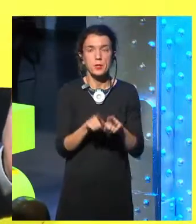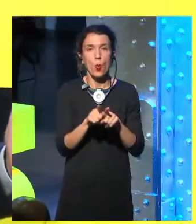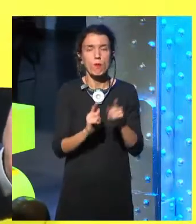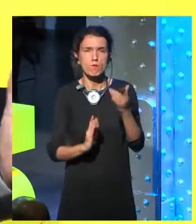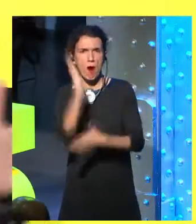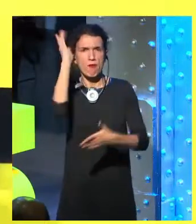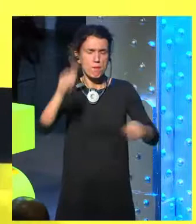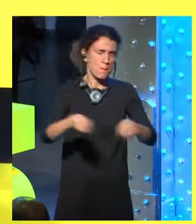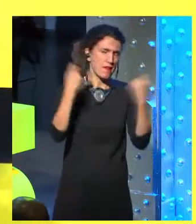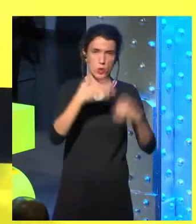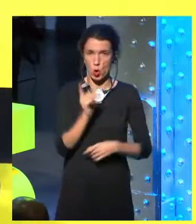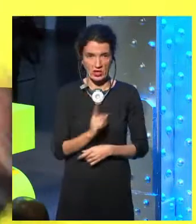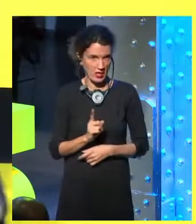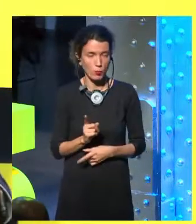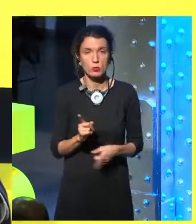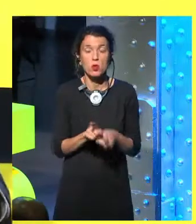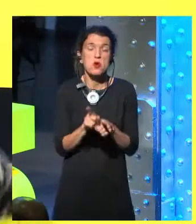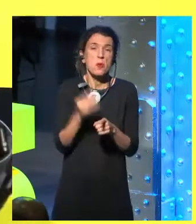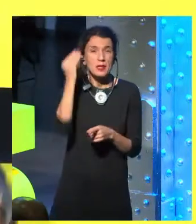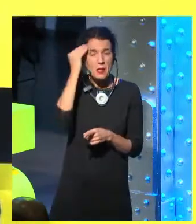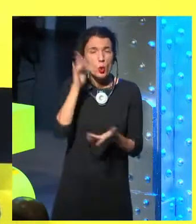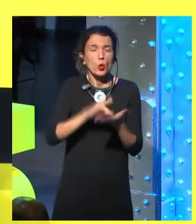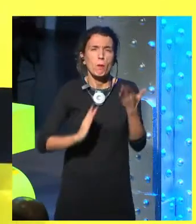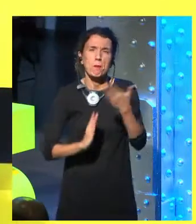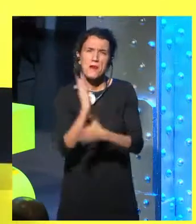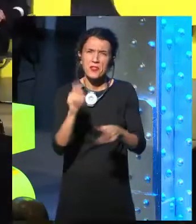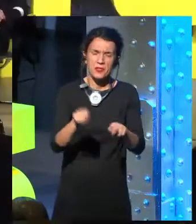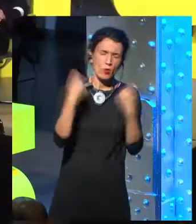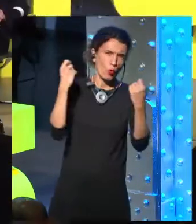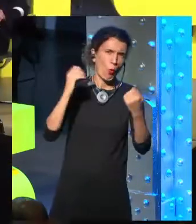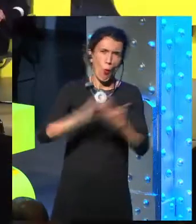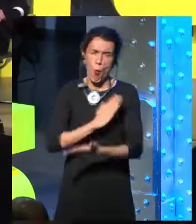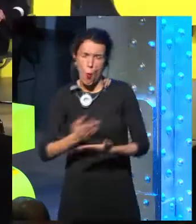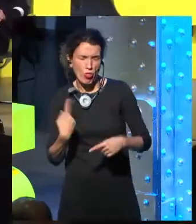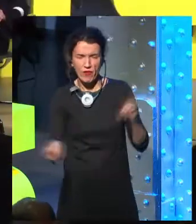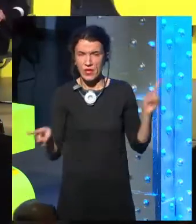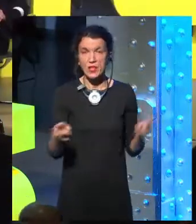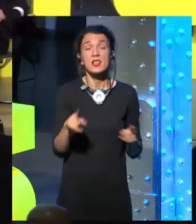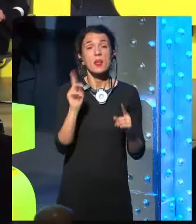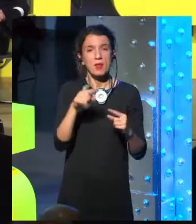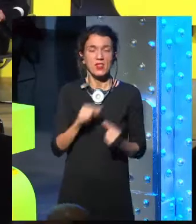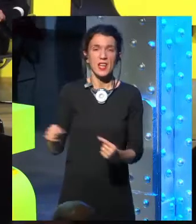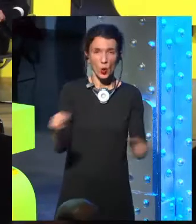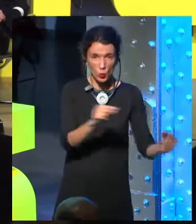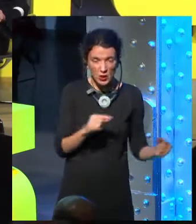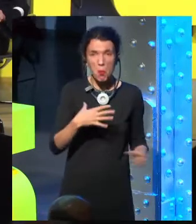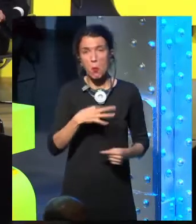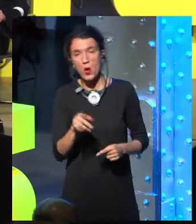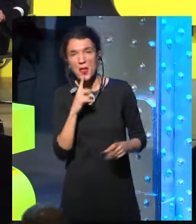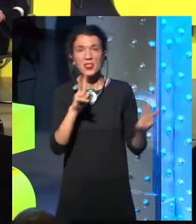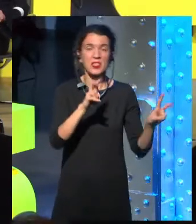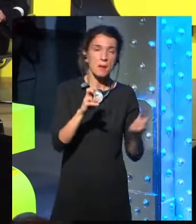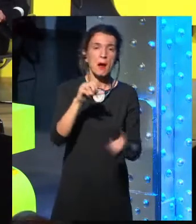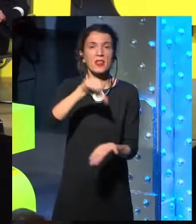We wanted, we didn't want to be disruptive, because we thought that disruption, well, and we discussed about